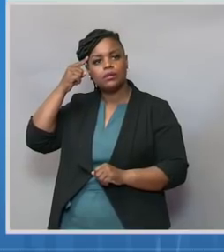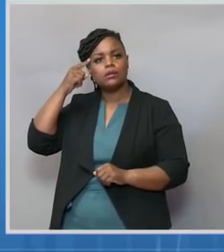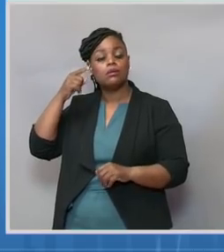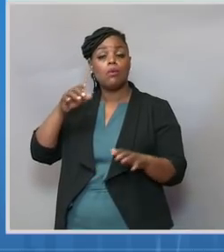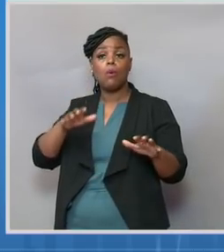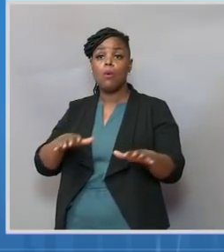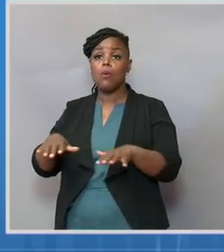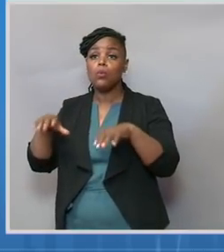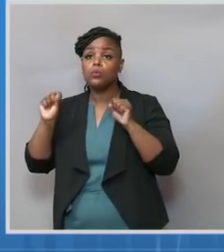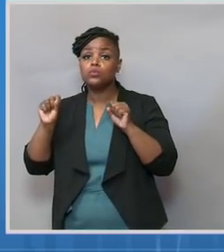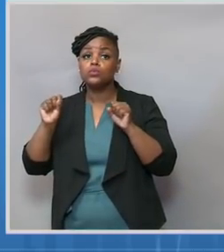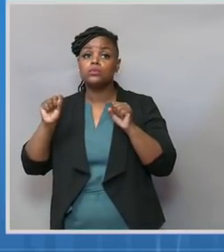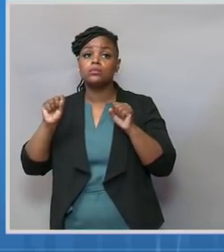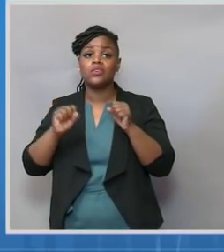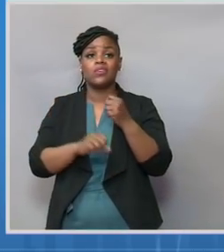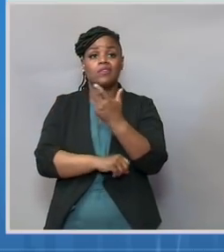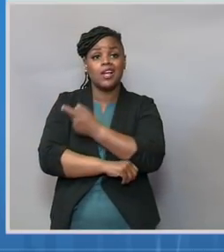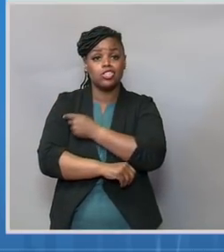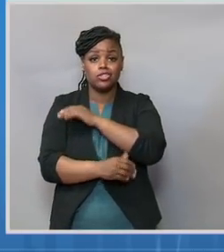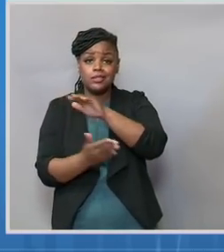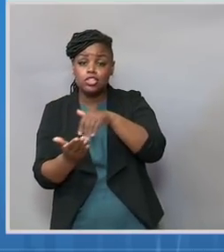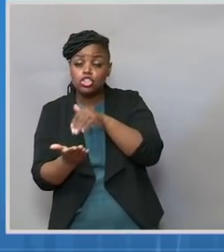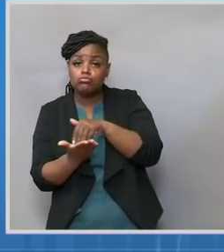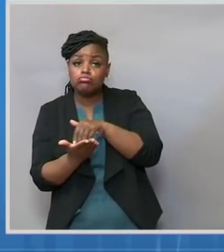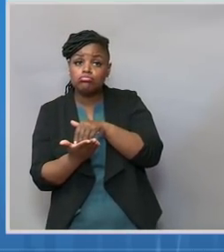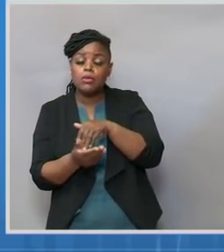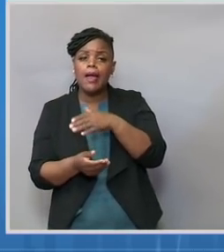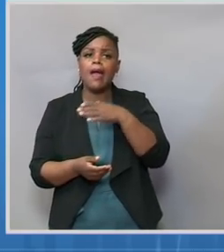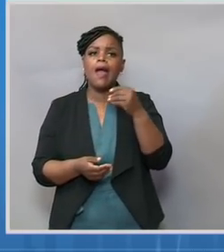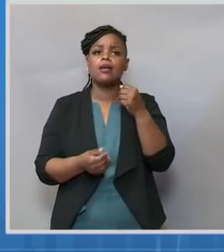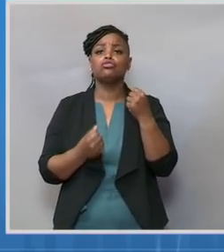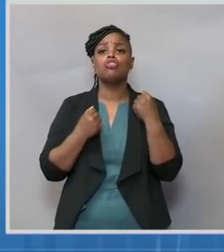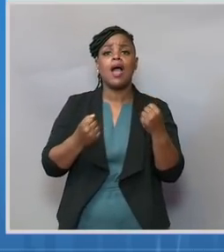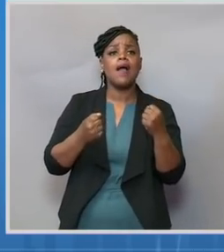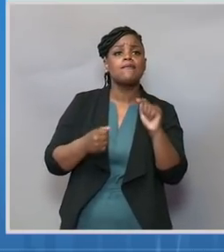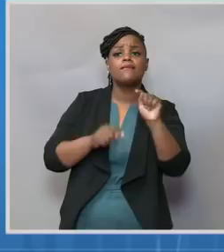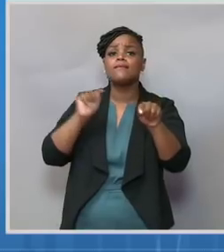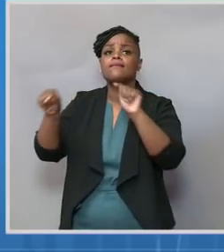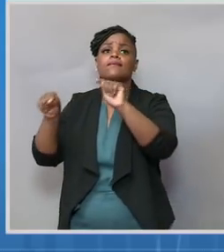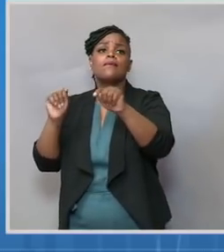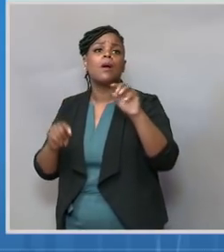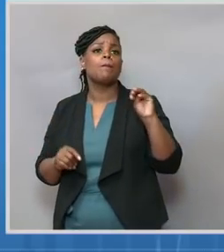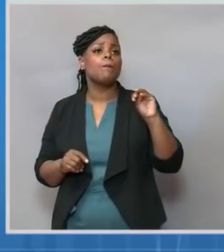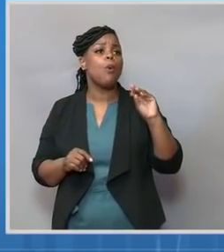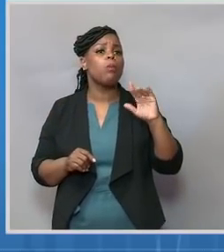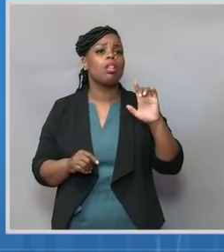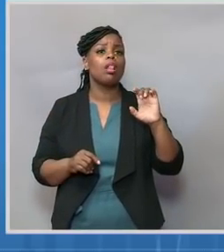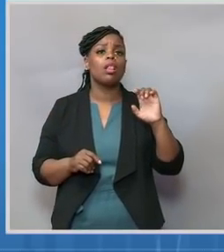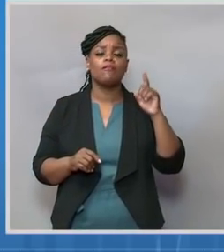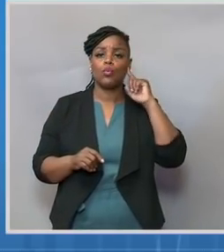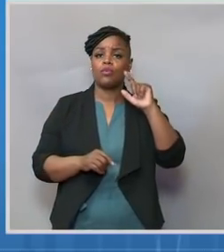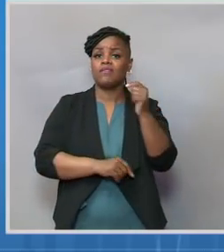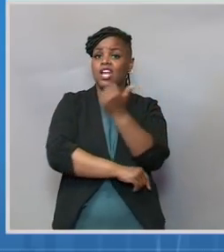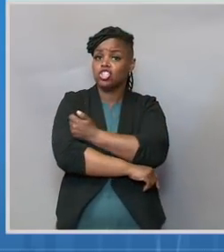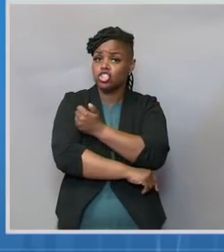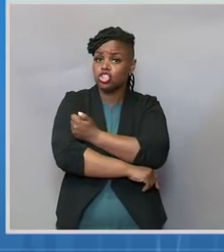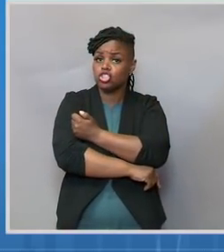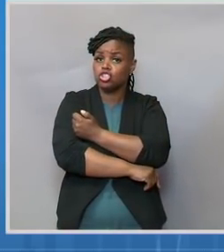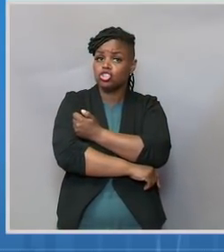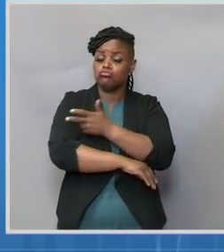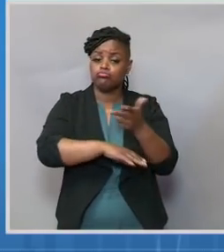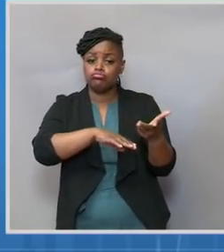at senior centers and to offer mobile vaccinations to reach those who are homebound. Another member, the Catholic Health Association,